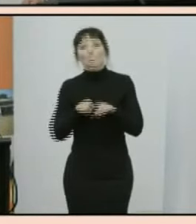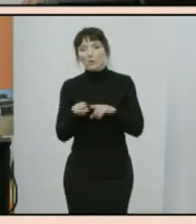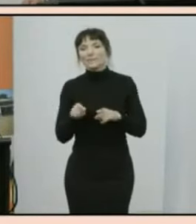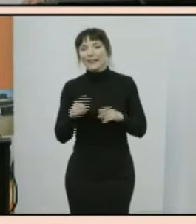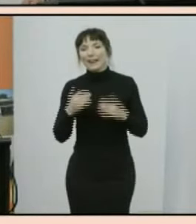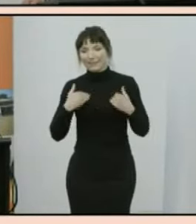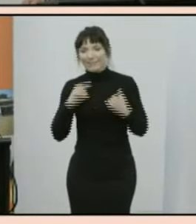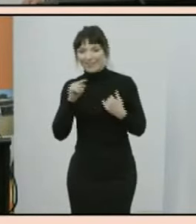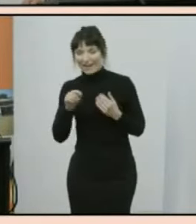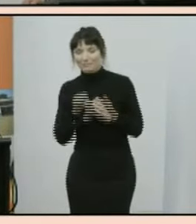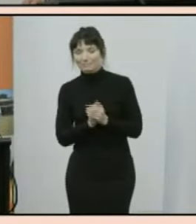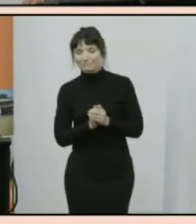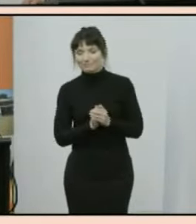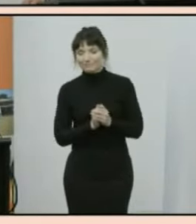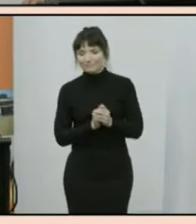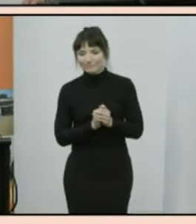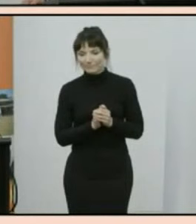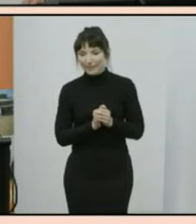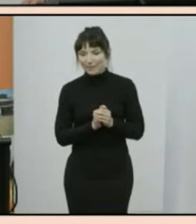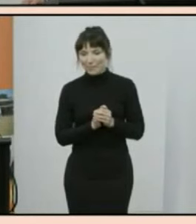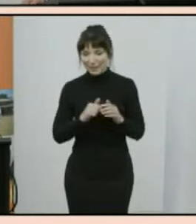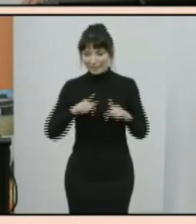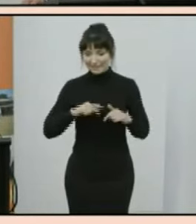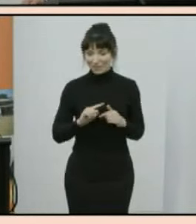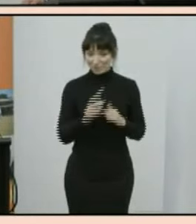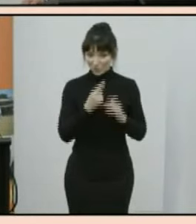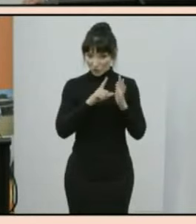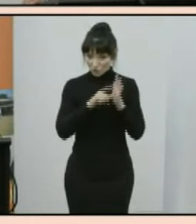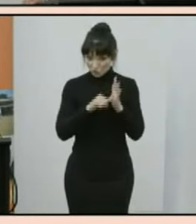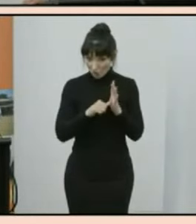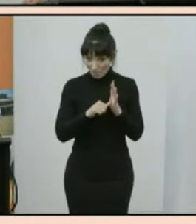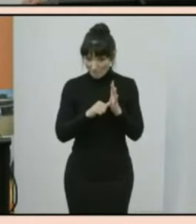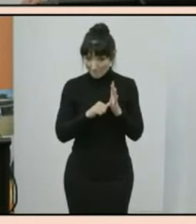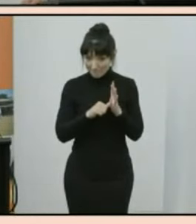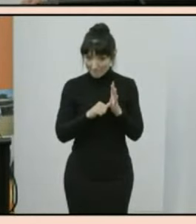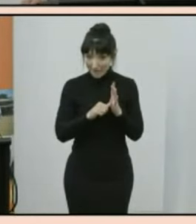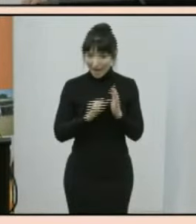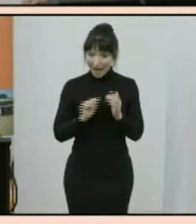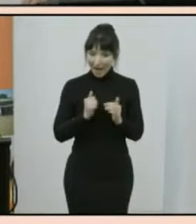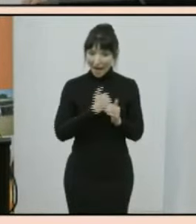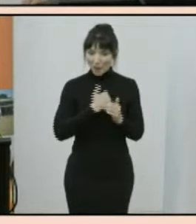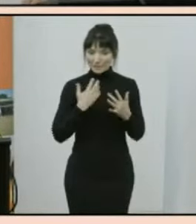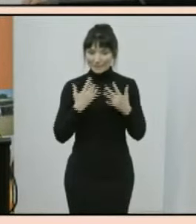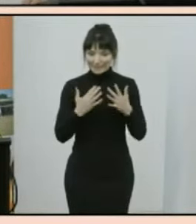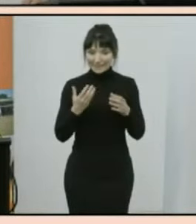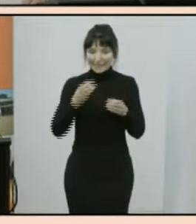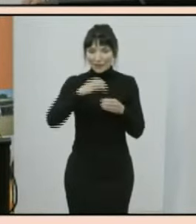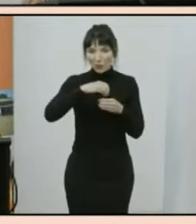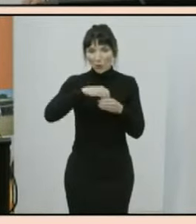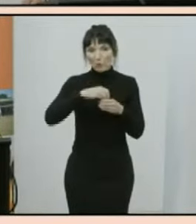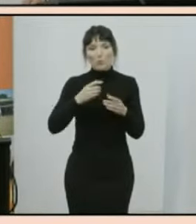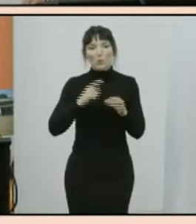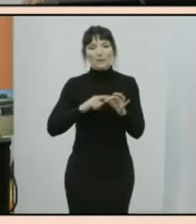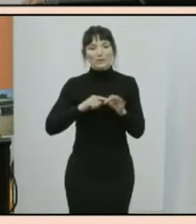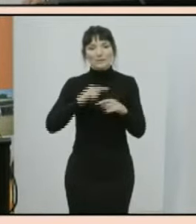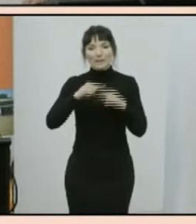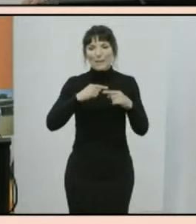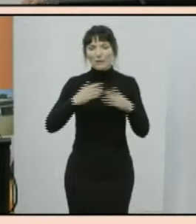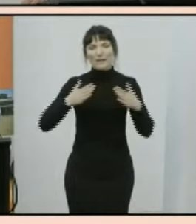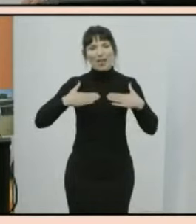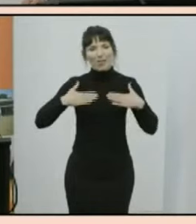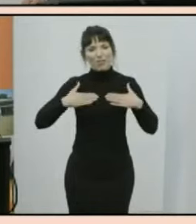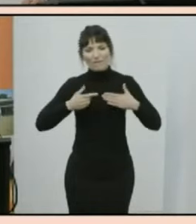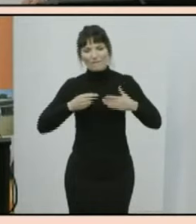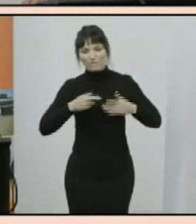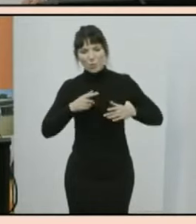this is the first time the census has included a question on long-term health conditions and this will be a key resource for delivering